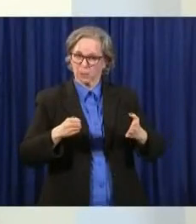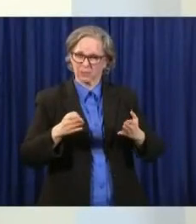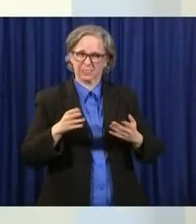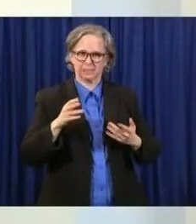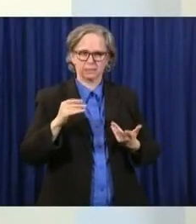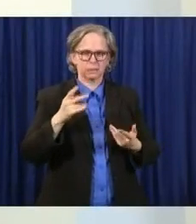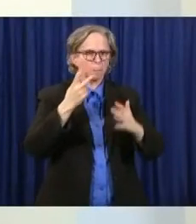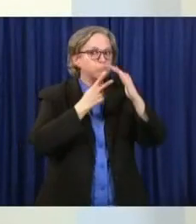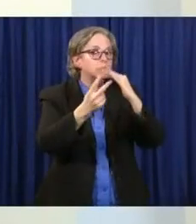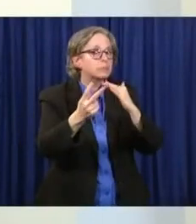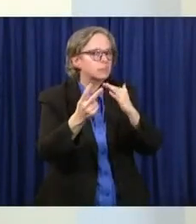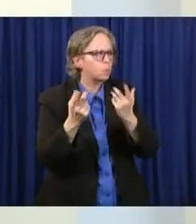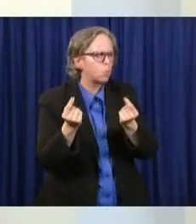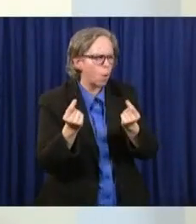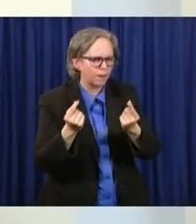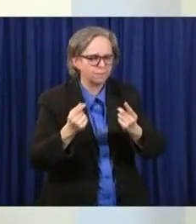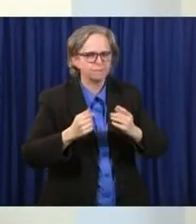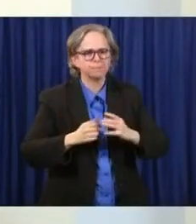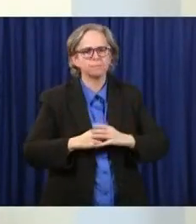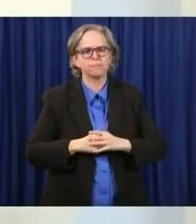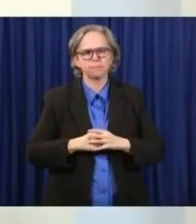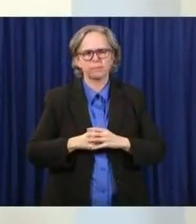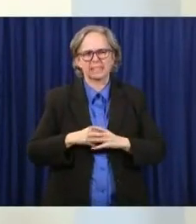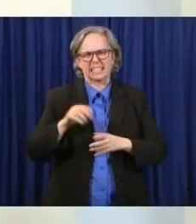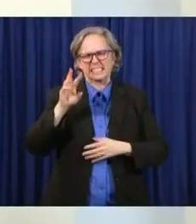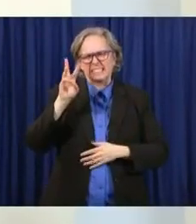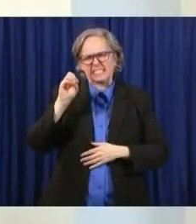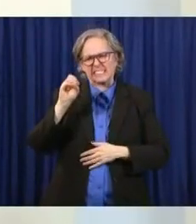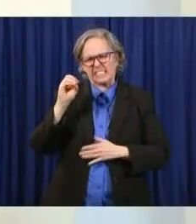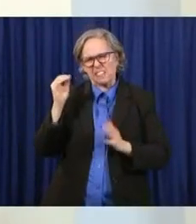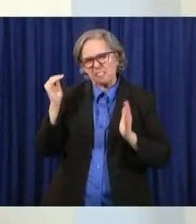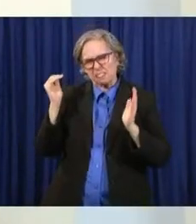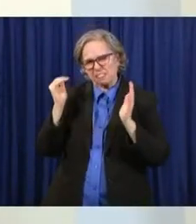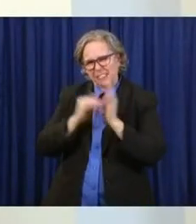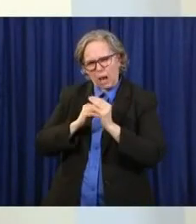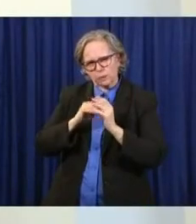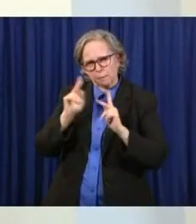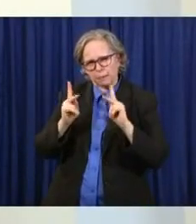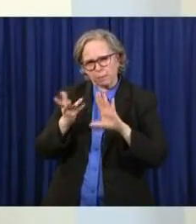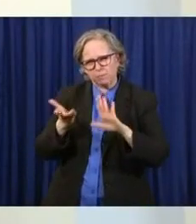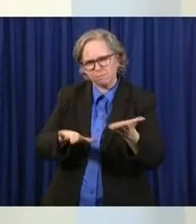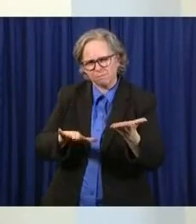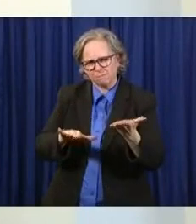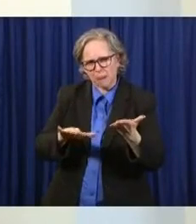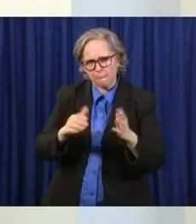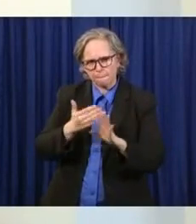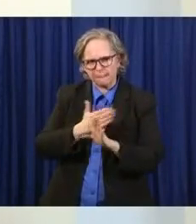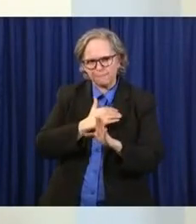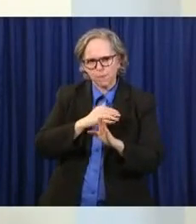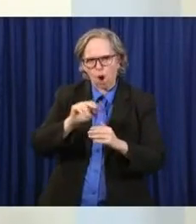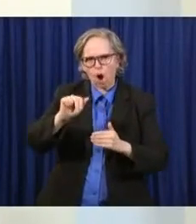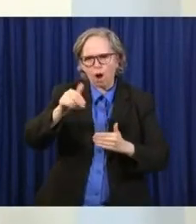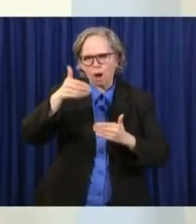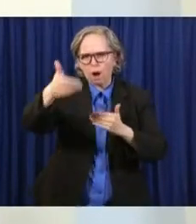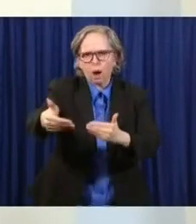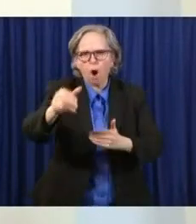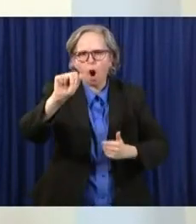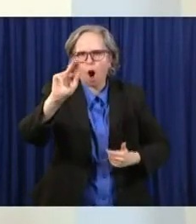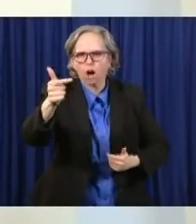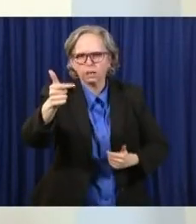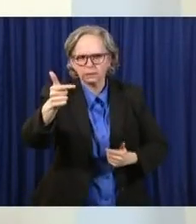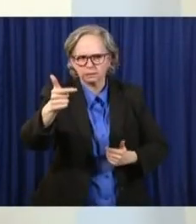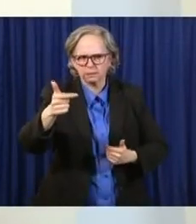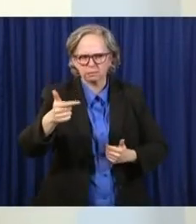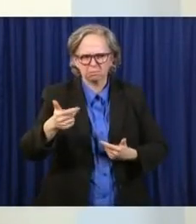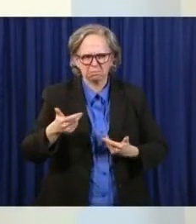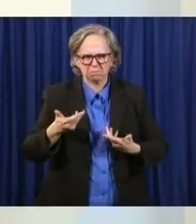have 60,000 deaths in this country by August, and now we know we have them here in